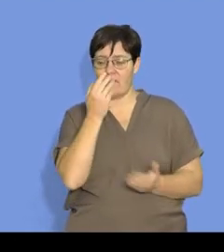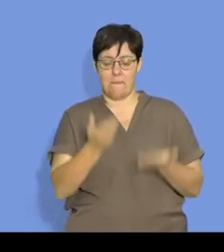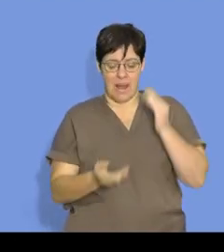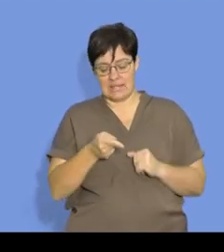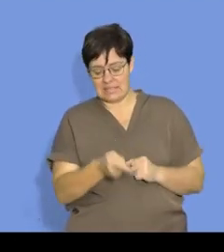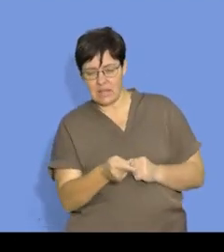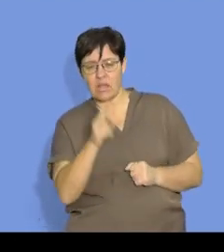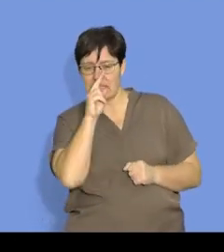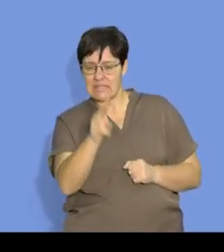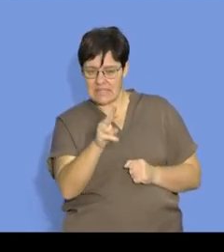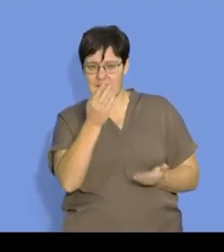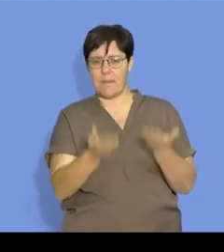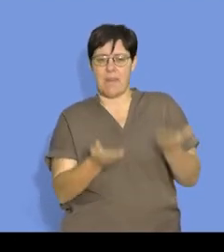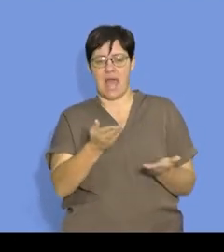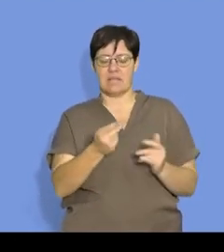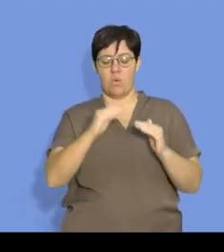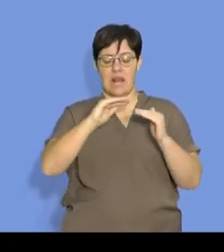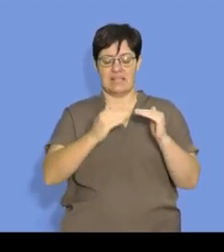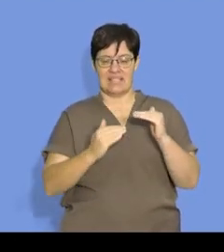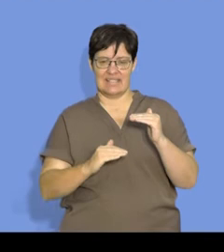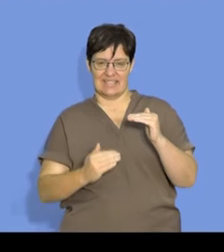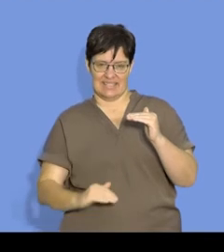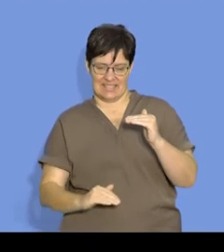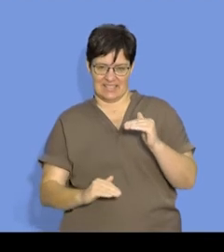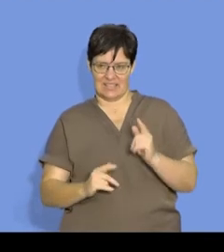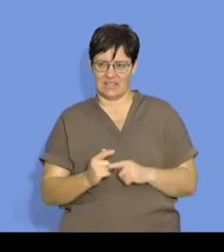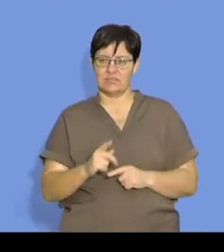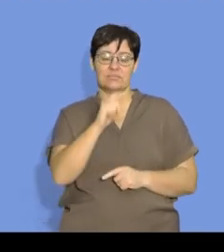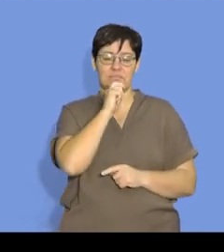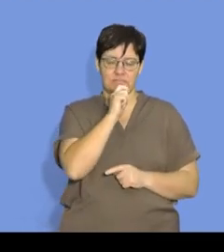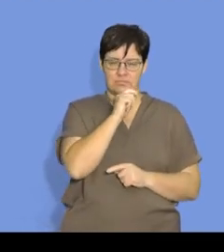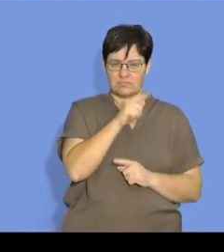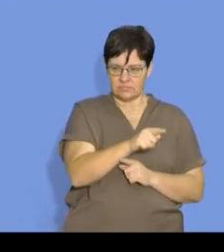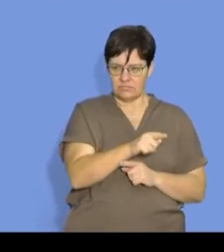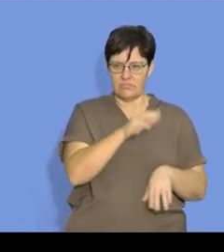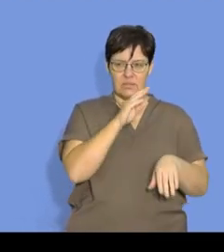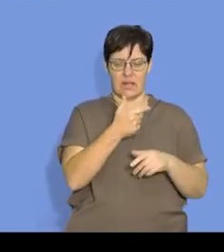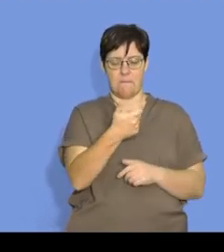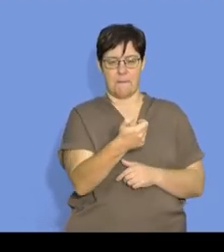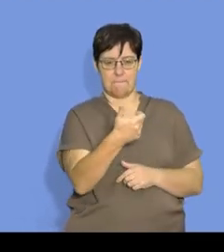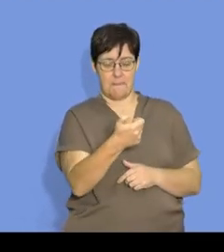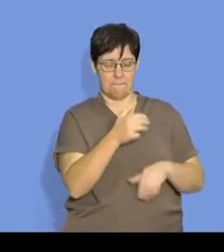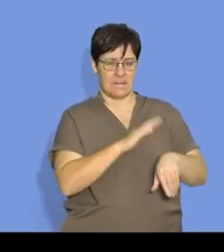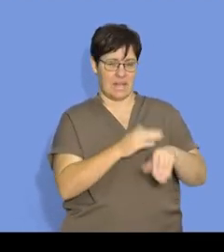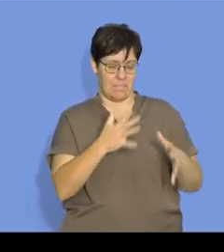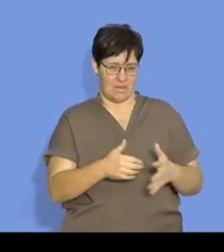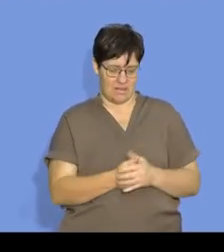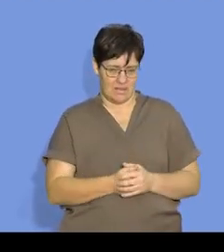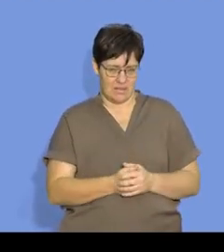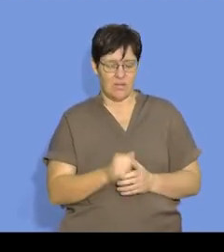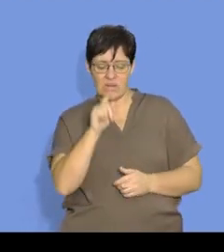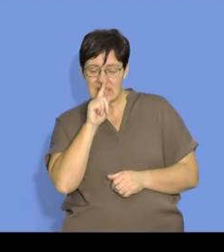see the mass, and obviously if you're going to use a timer, you can see